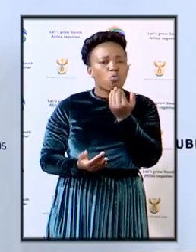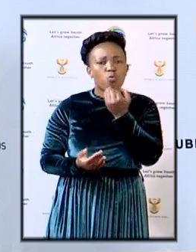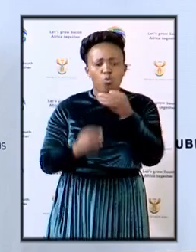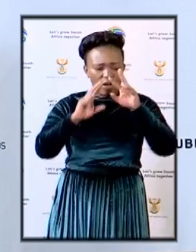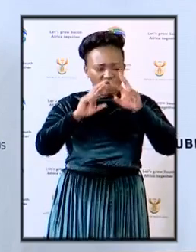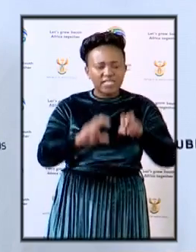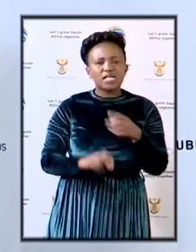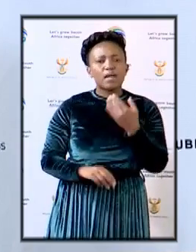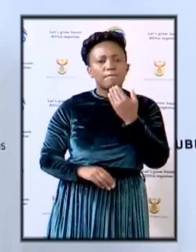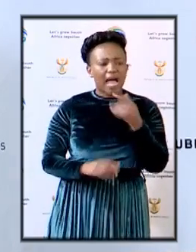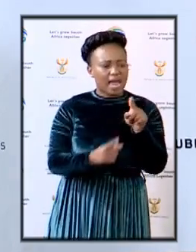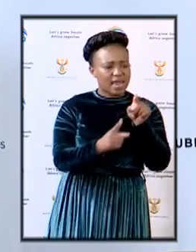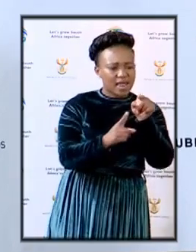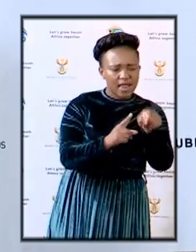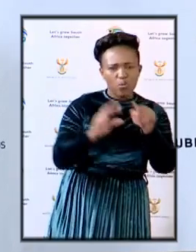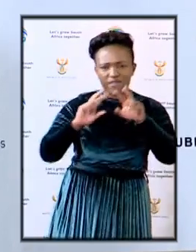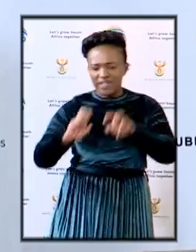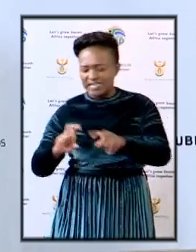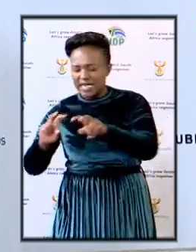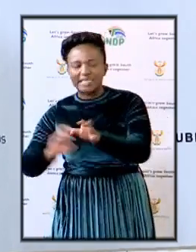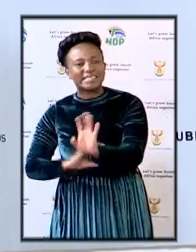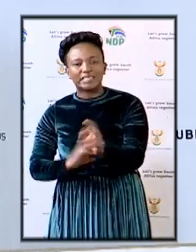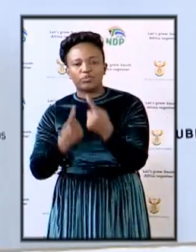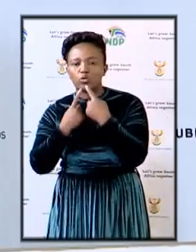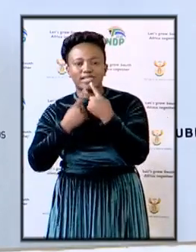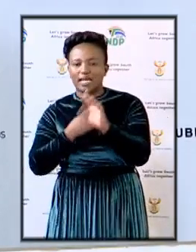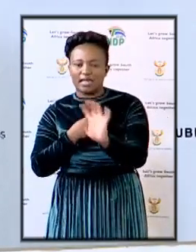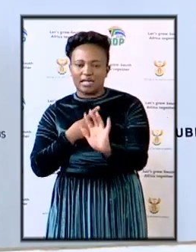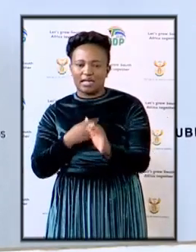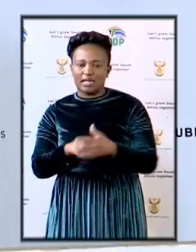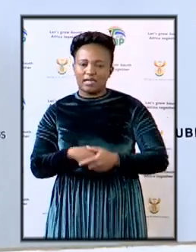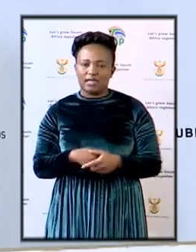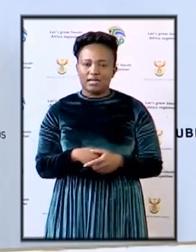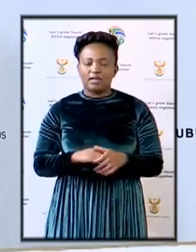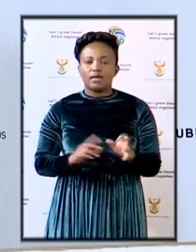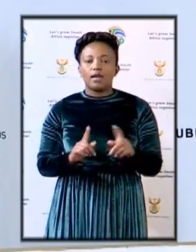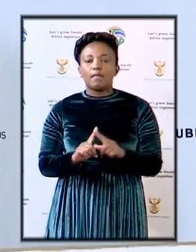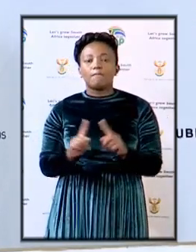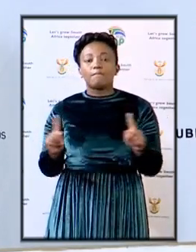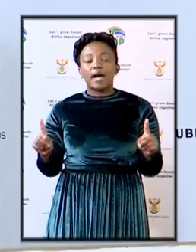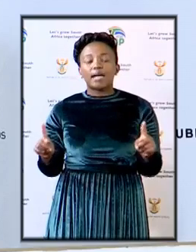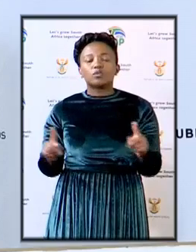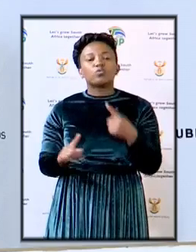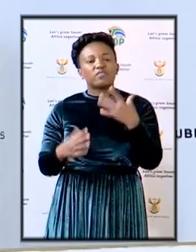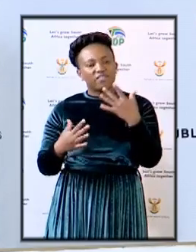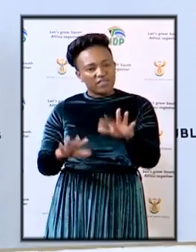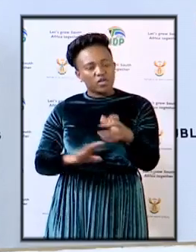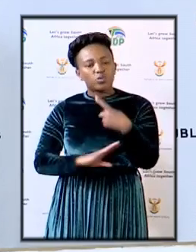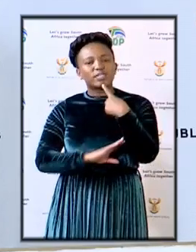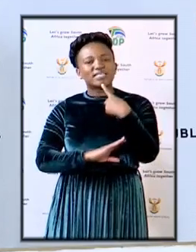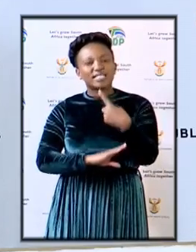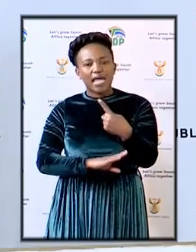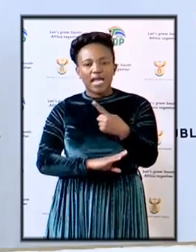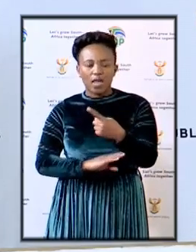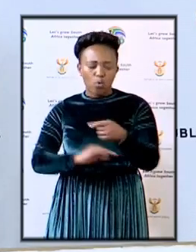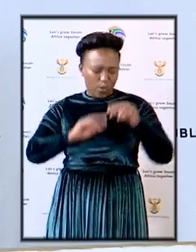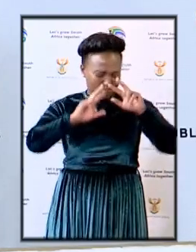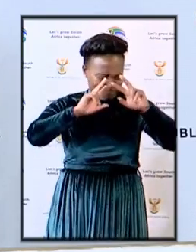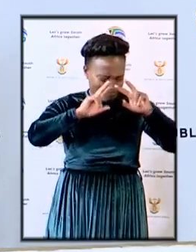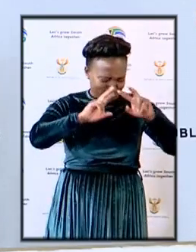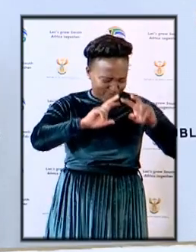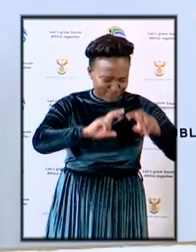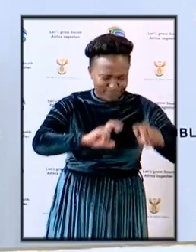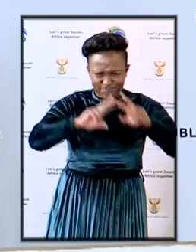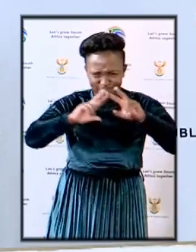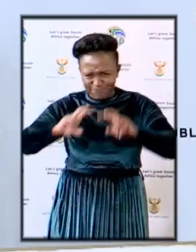investigating so and so all what we can say is that no stone shall be left untamed